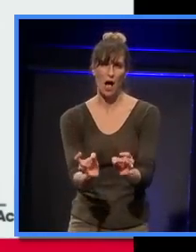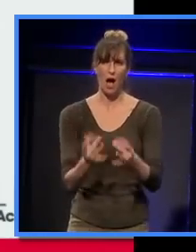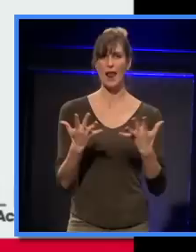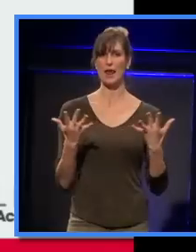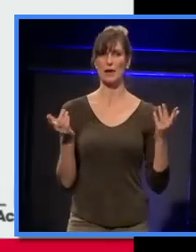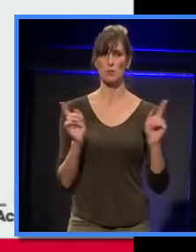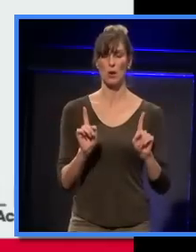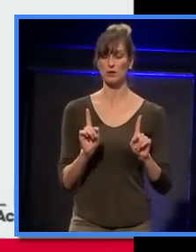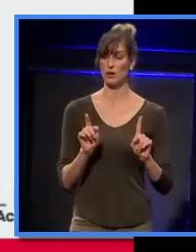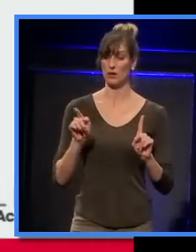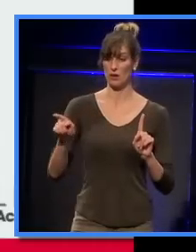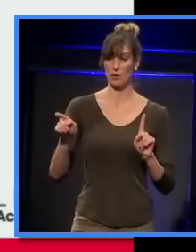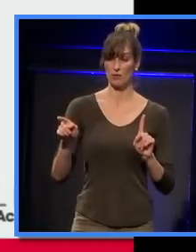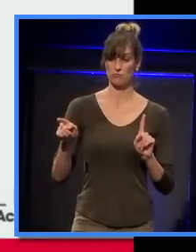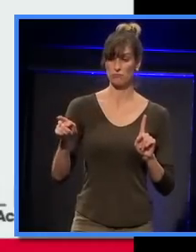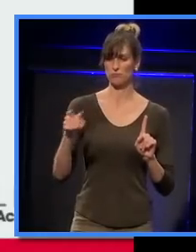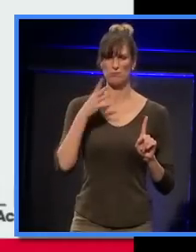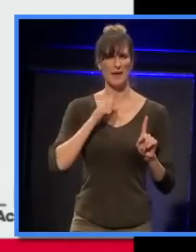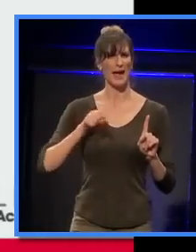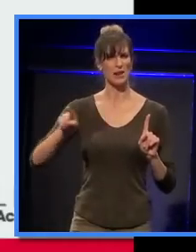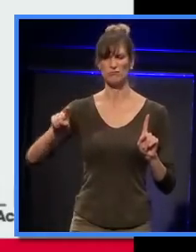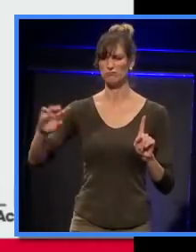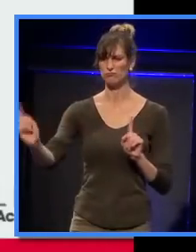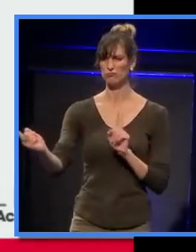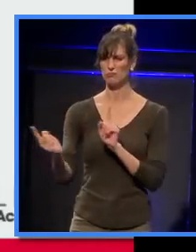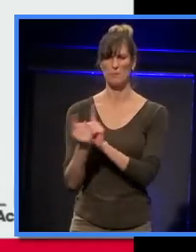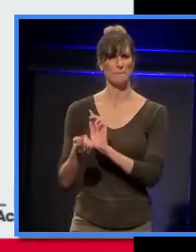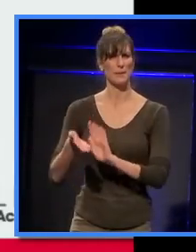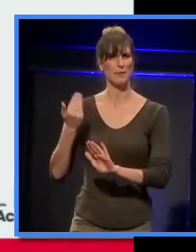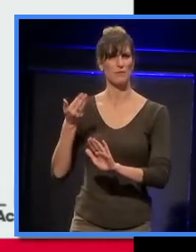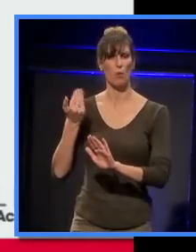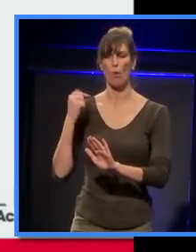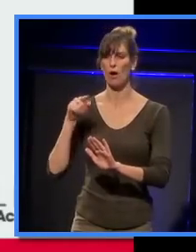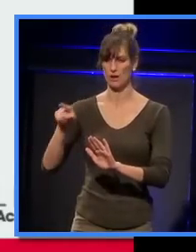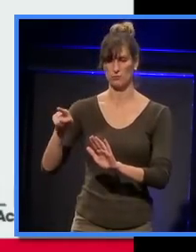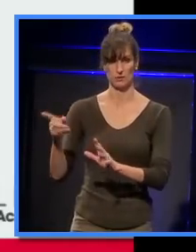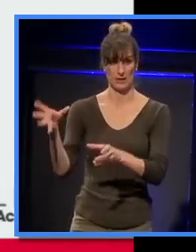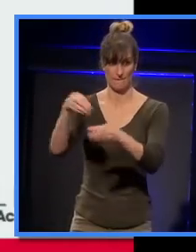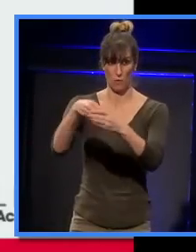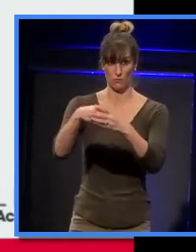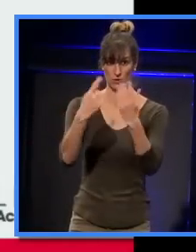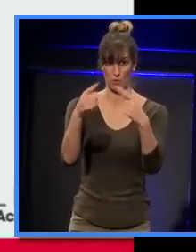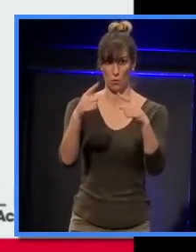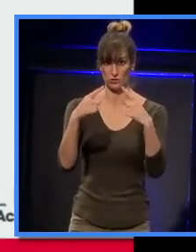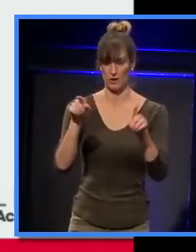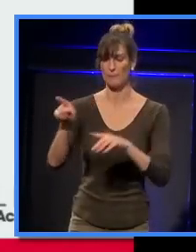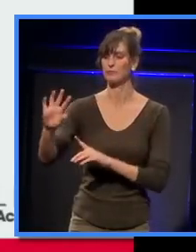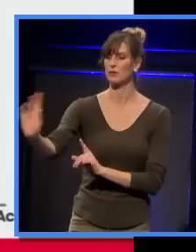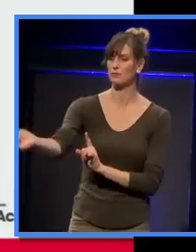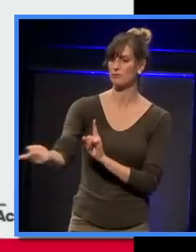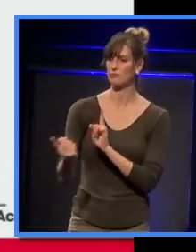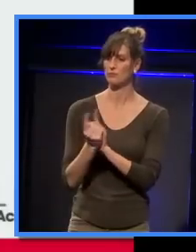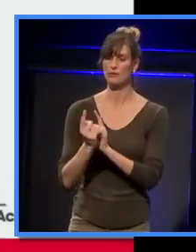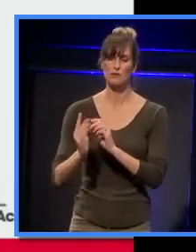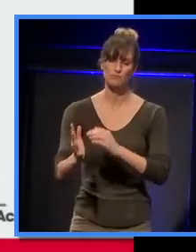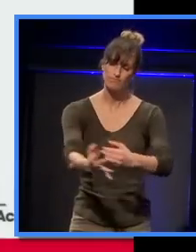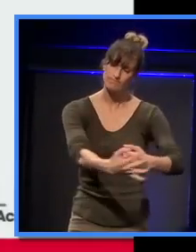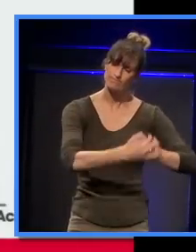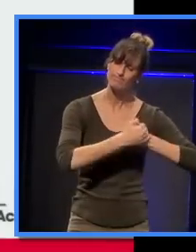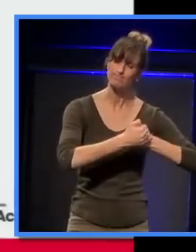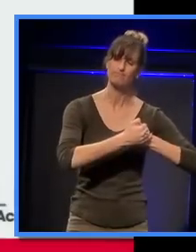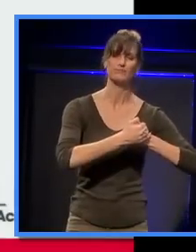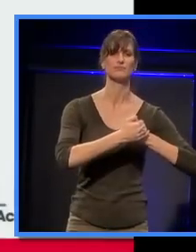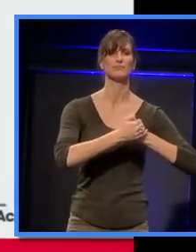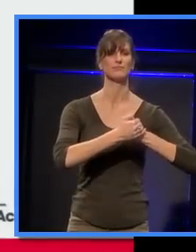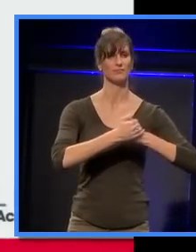to me. We'd met him beforehand. He was the principal bassist in the orchestra. And he came up and hugged me, and